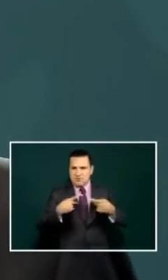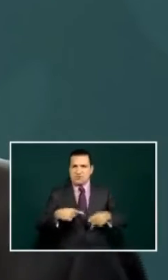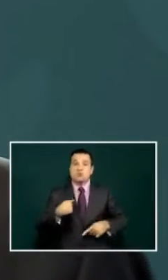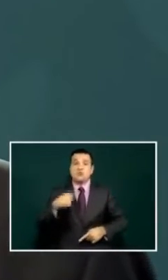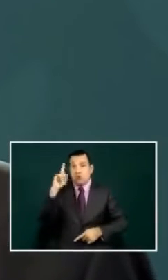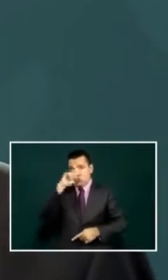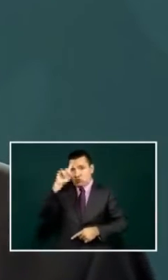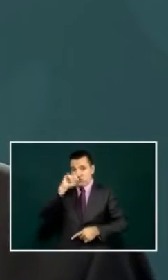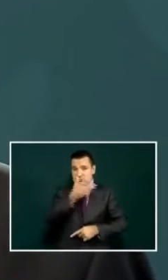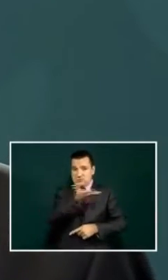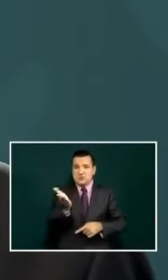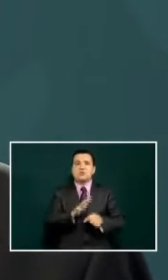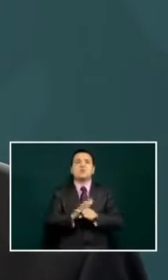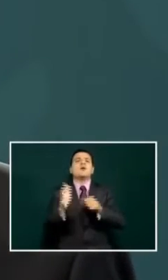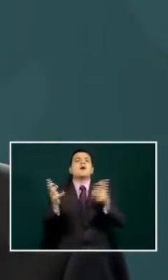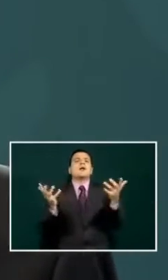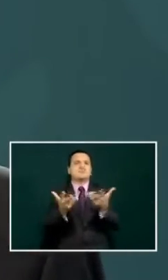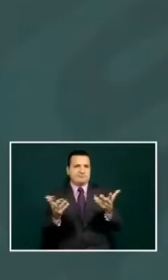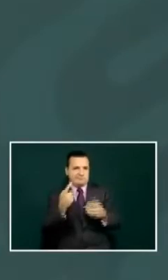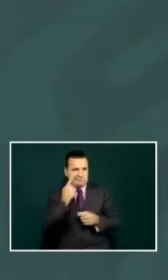is that we